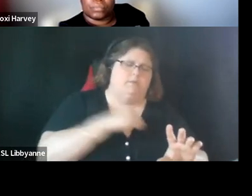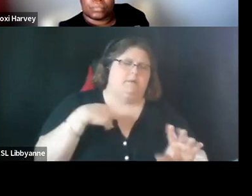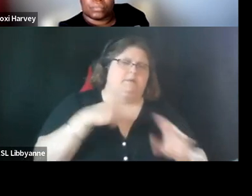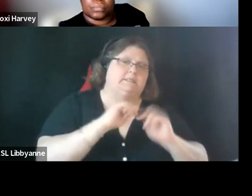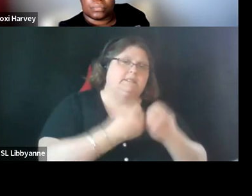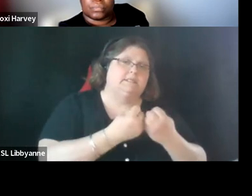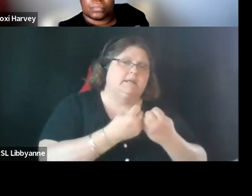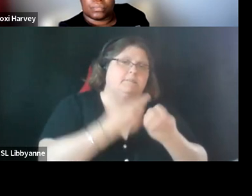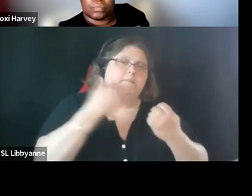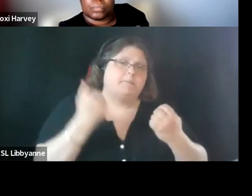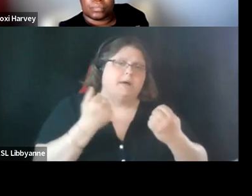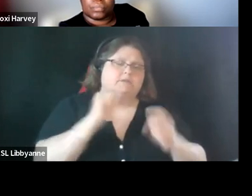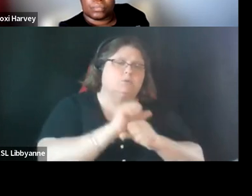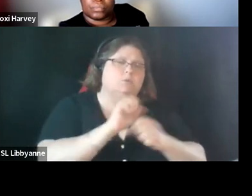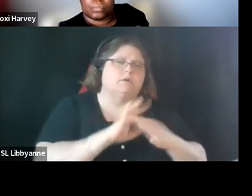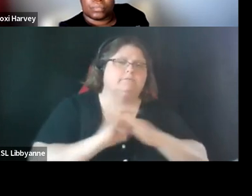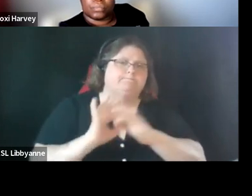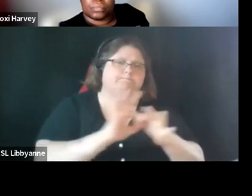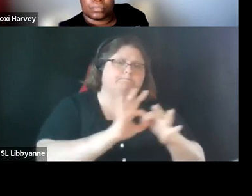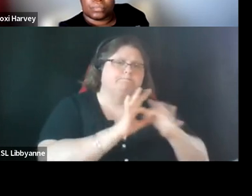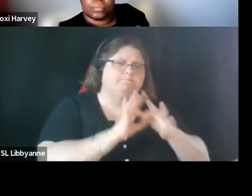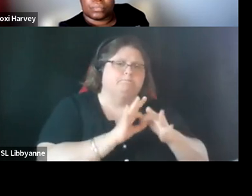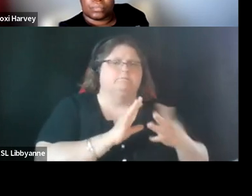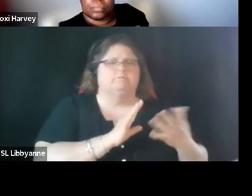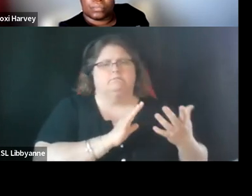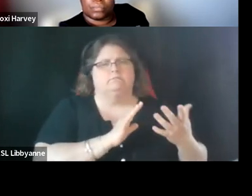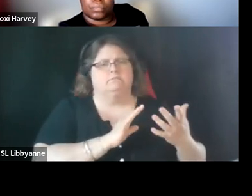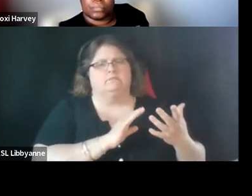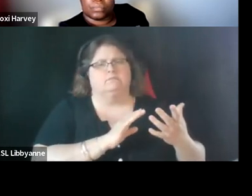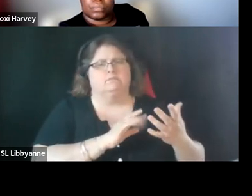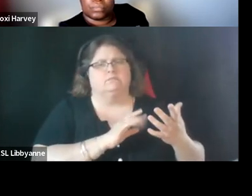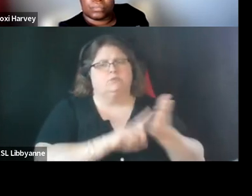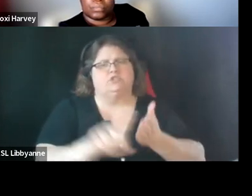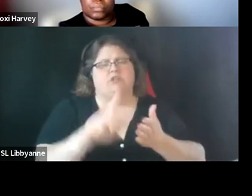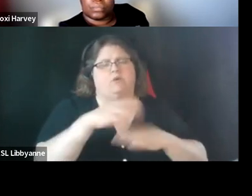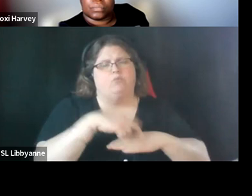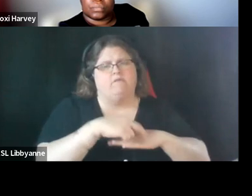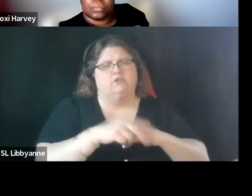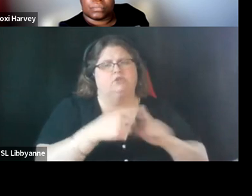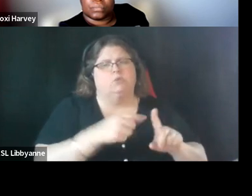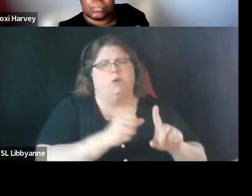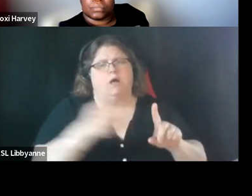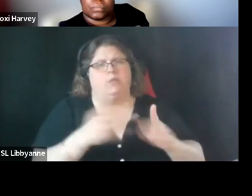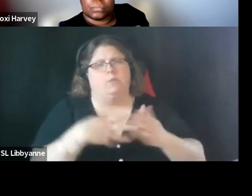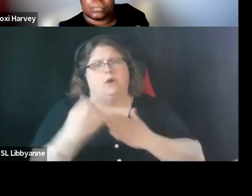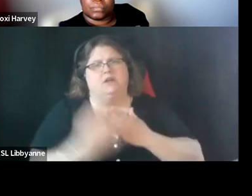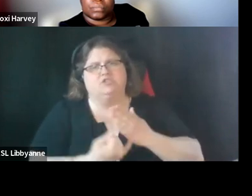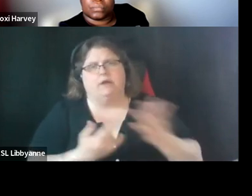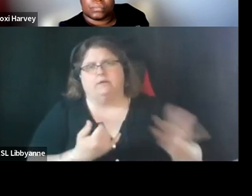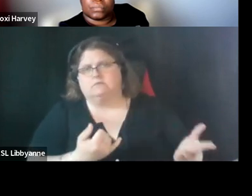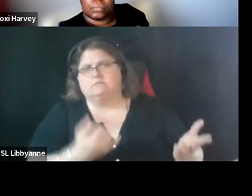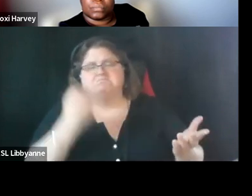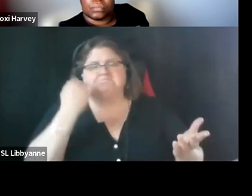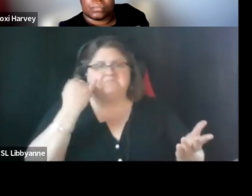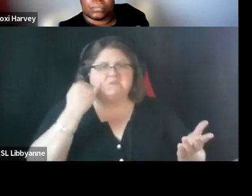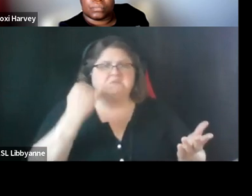would be working with us um you know looking at the references made to past projects and um whether or not they sort